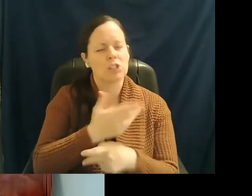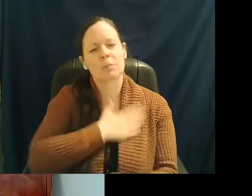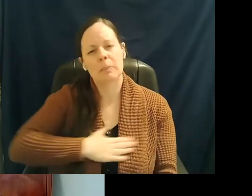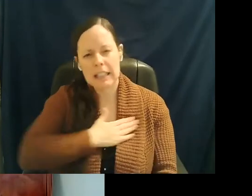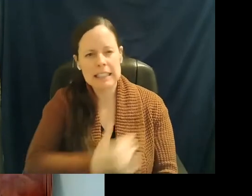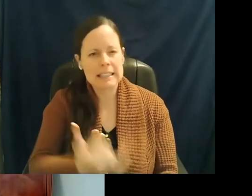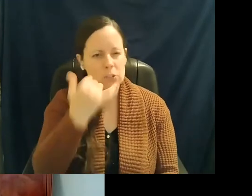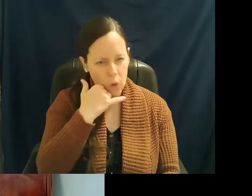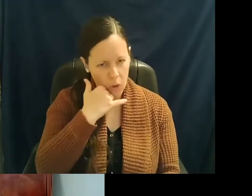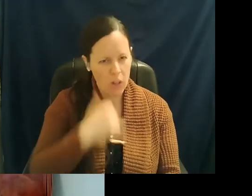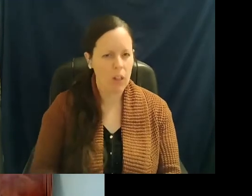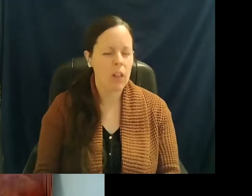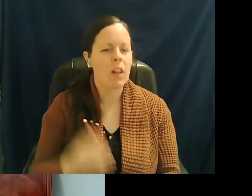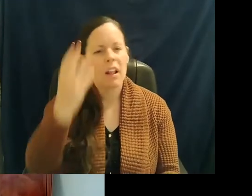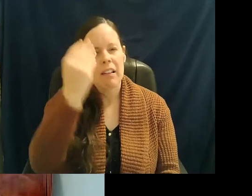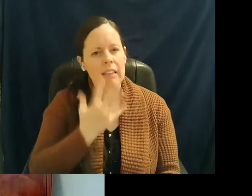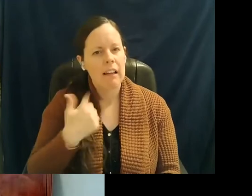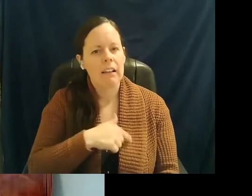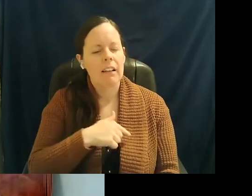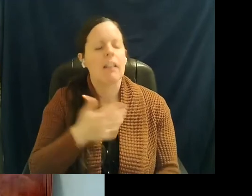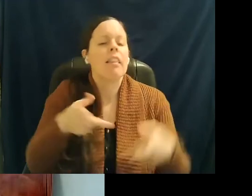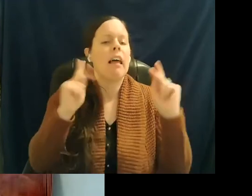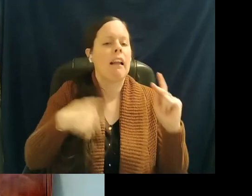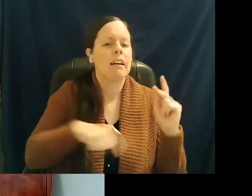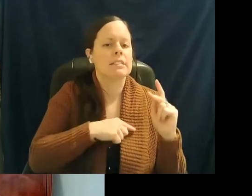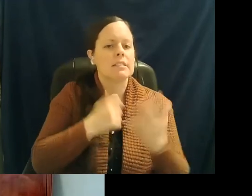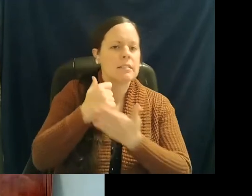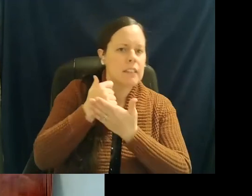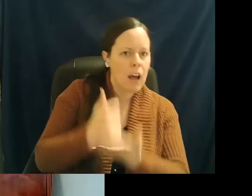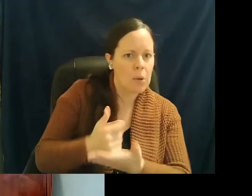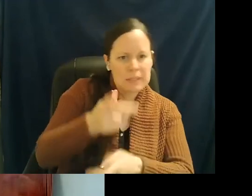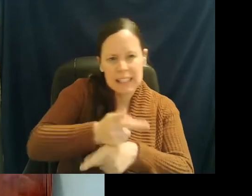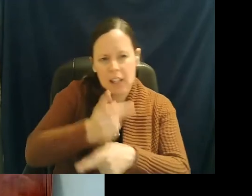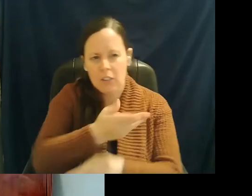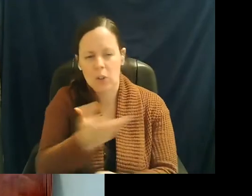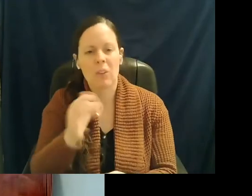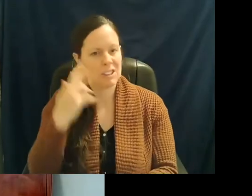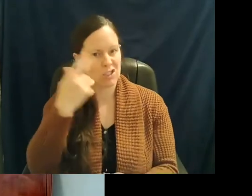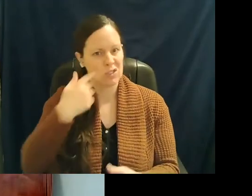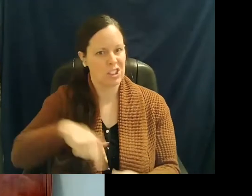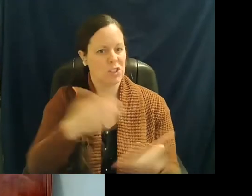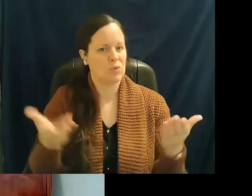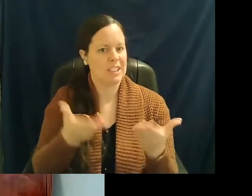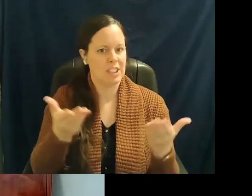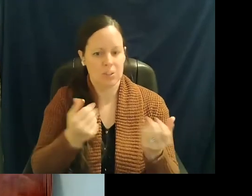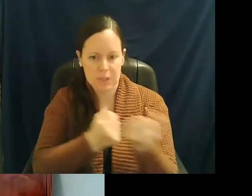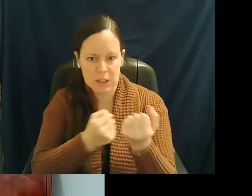and let us help take care of you. And that's what we're here for. We're there for you.